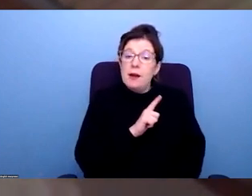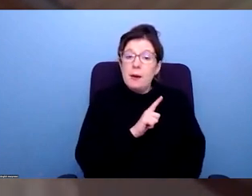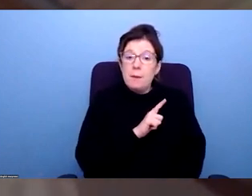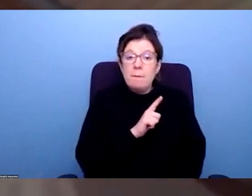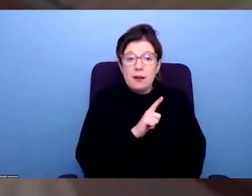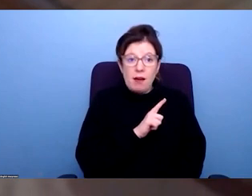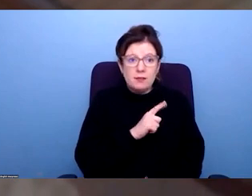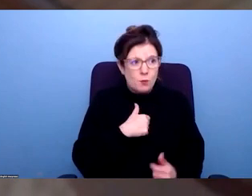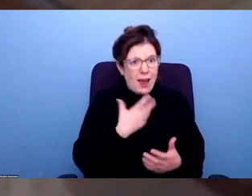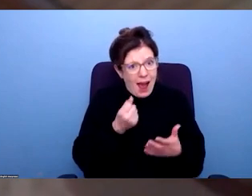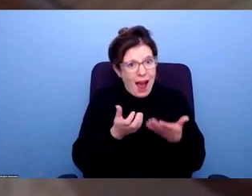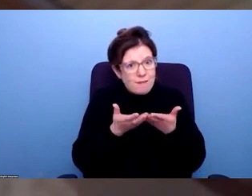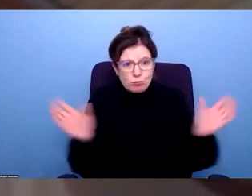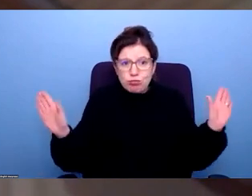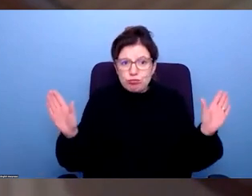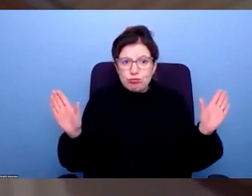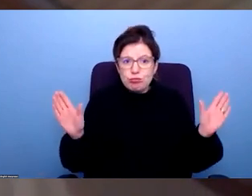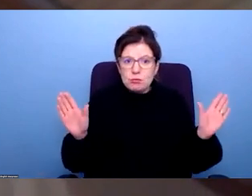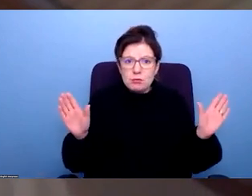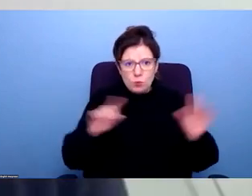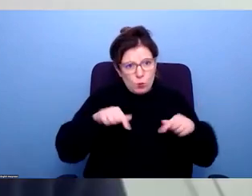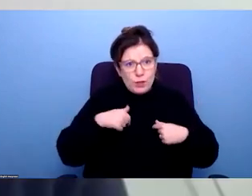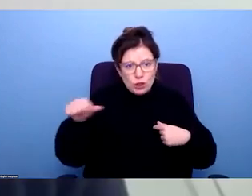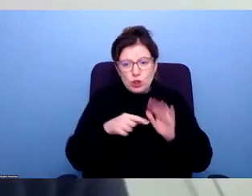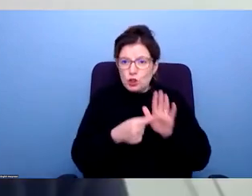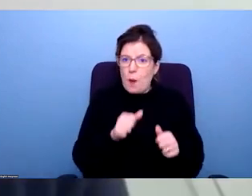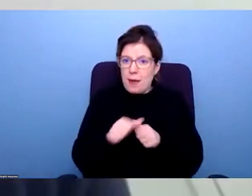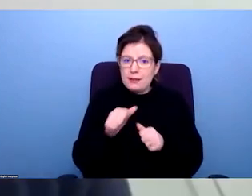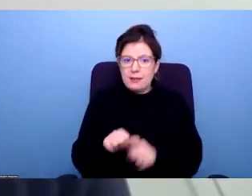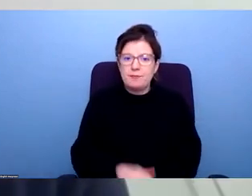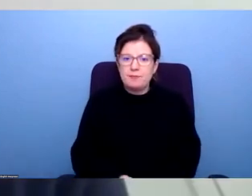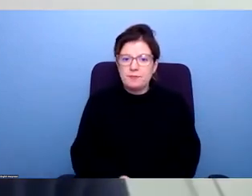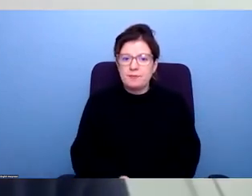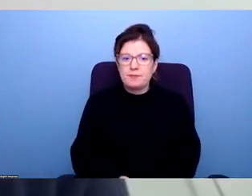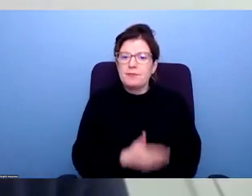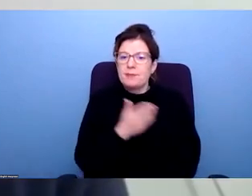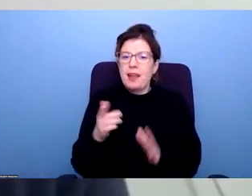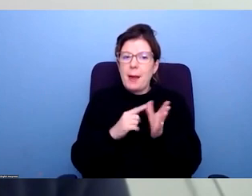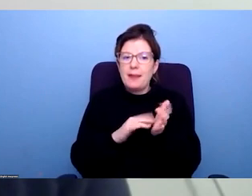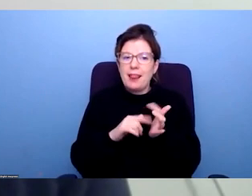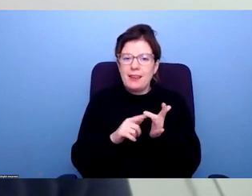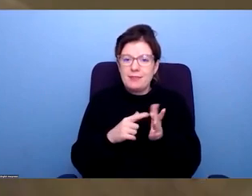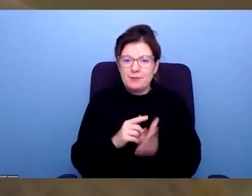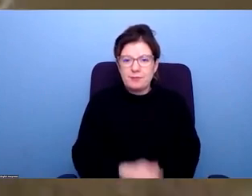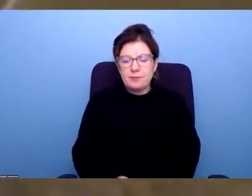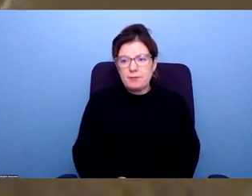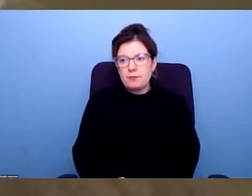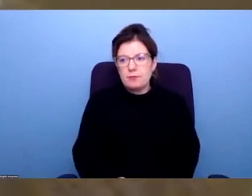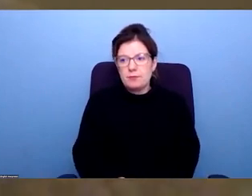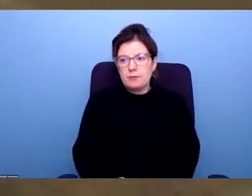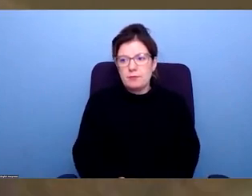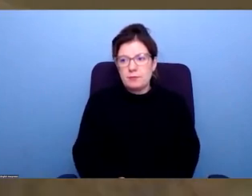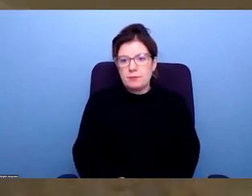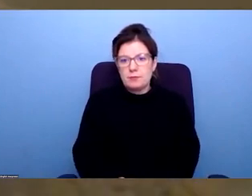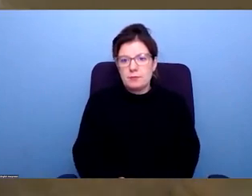a bigger country than that, suppose, that we can do better than that. Thank you, Tony. I'm going to come over to Amelia. Yeah, so what I want to